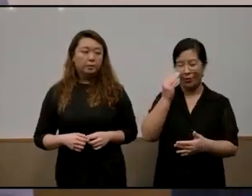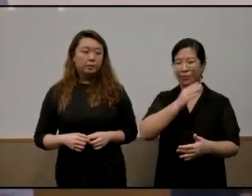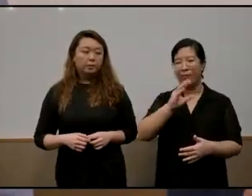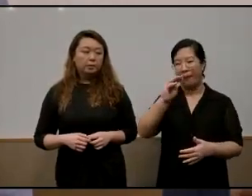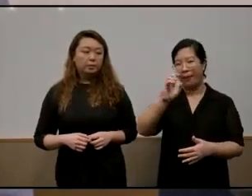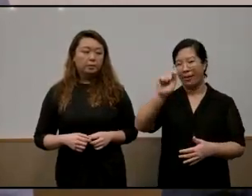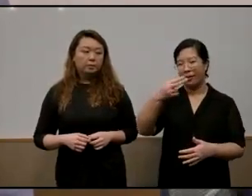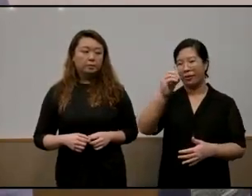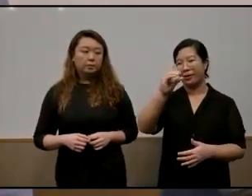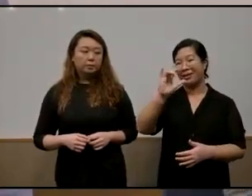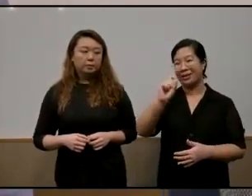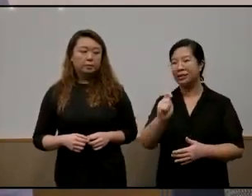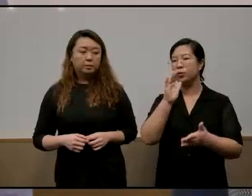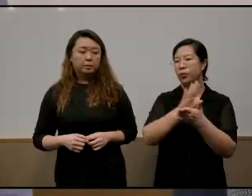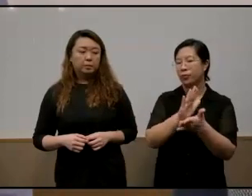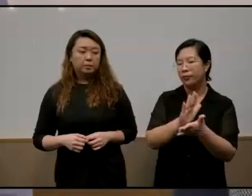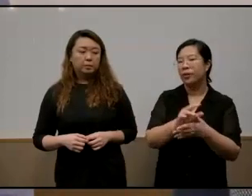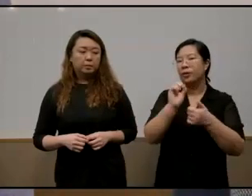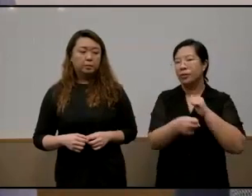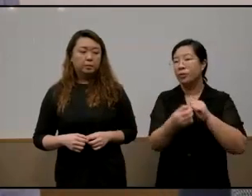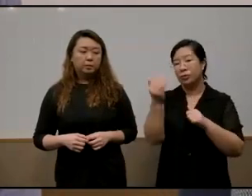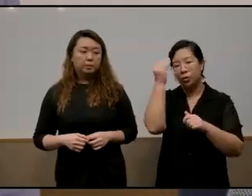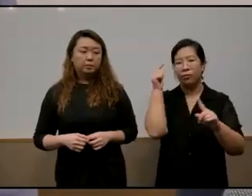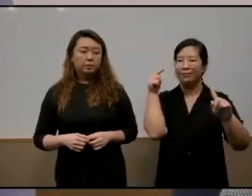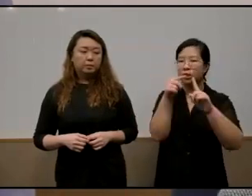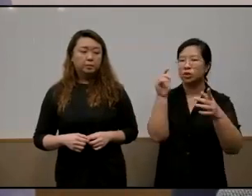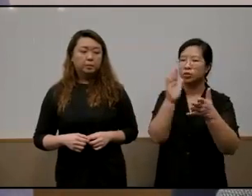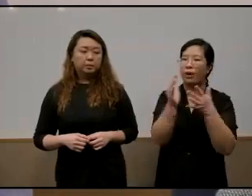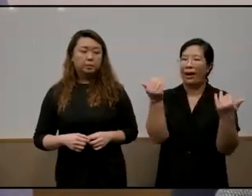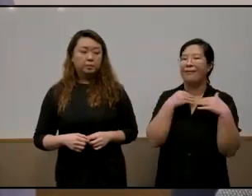and if you work in mission schools a lot sometimes there are lessons to be learned